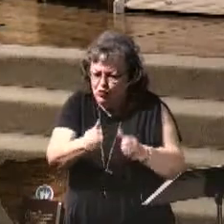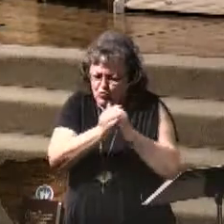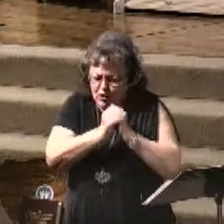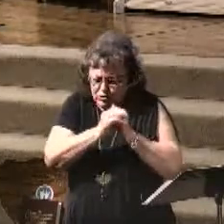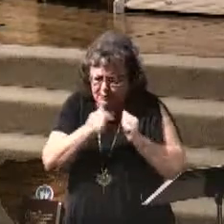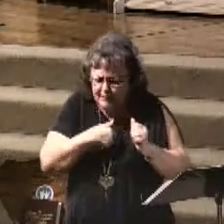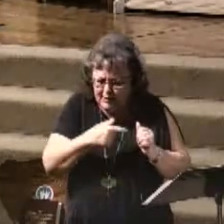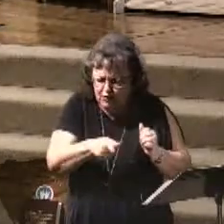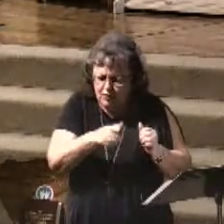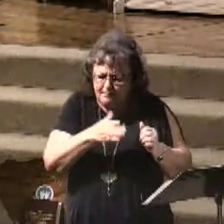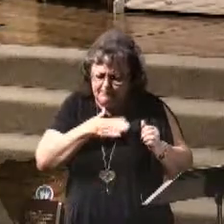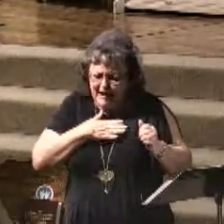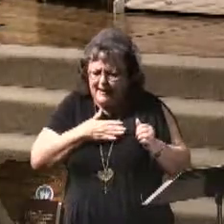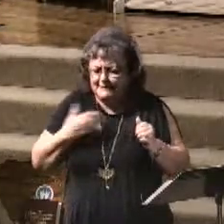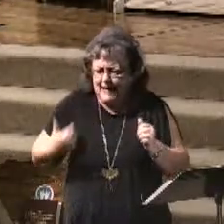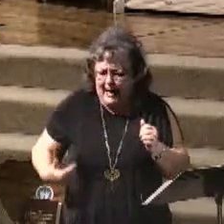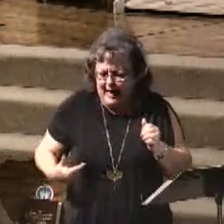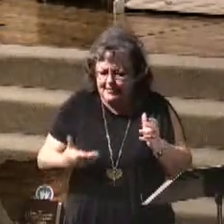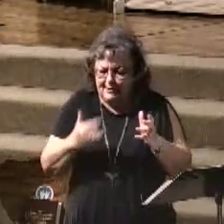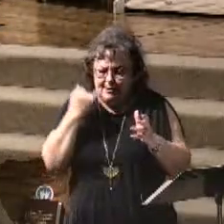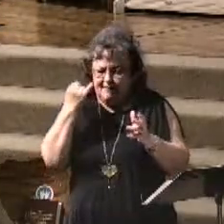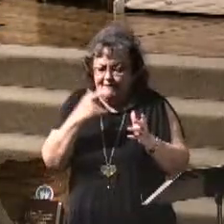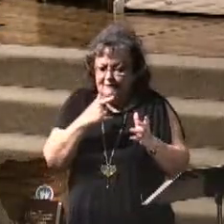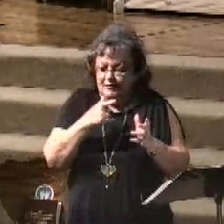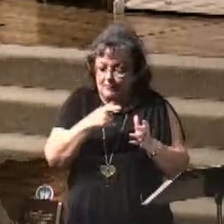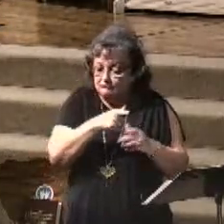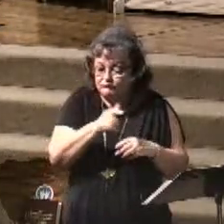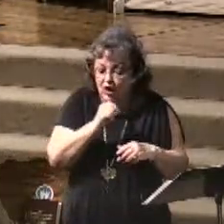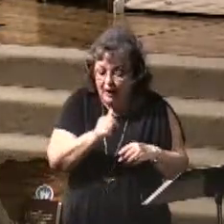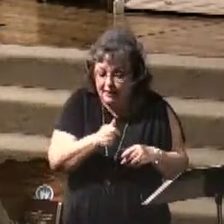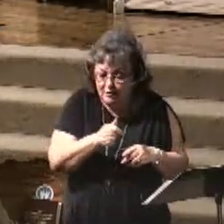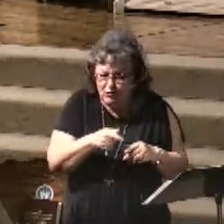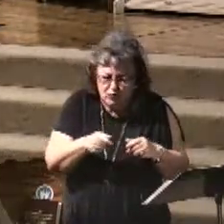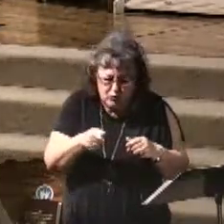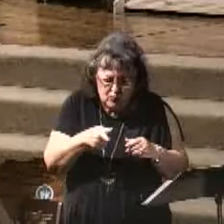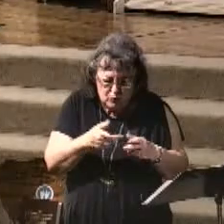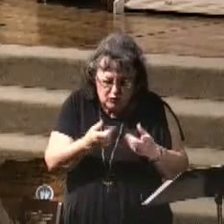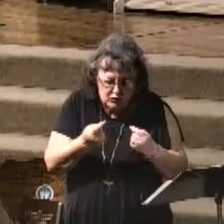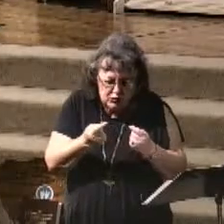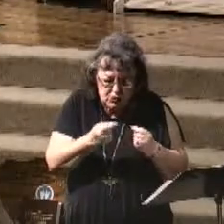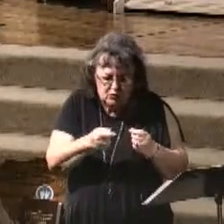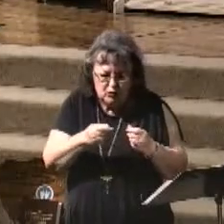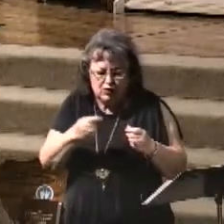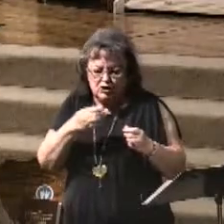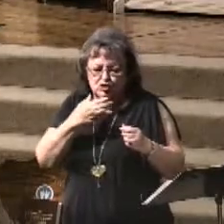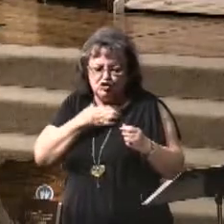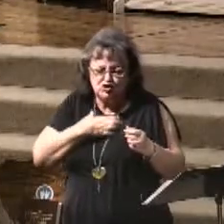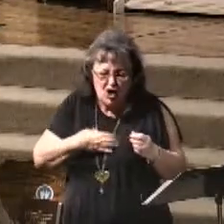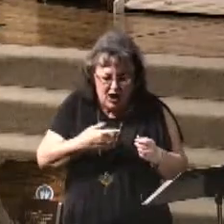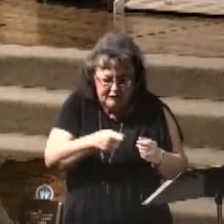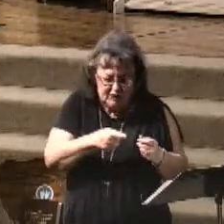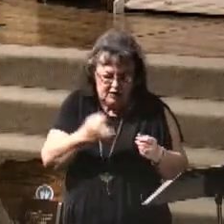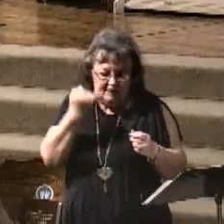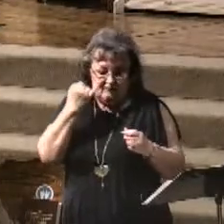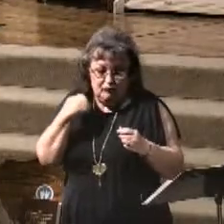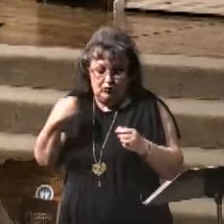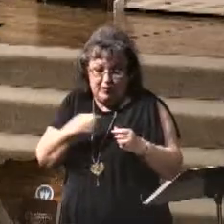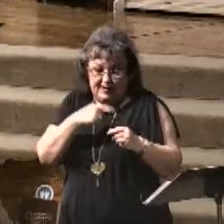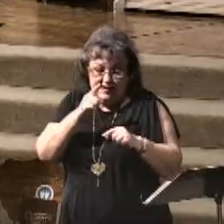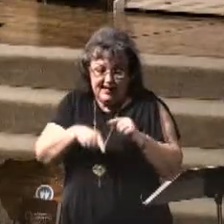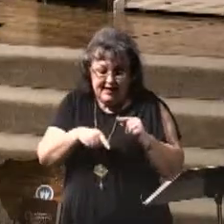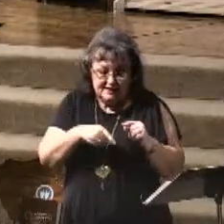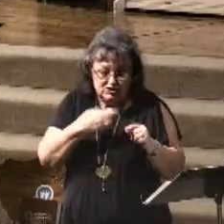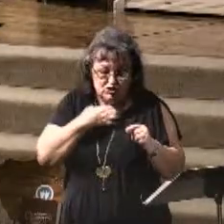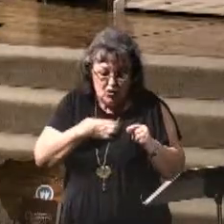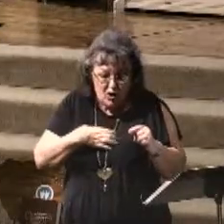me. You get on my side. And if not, then we're going to starve you out. And if we can't starve you out, we'll kill you.